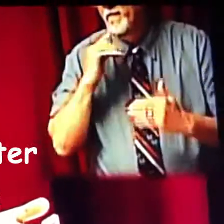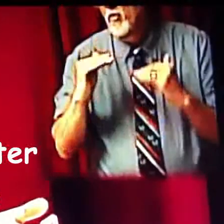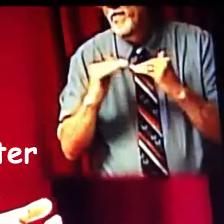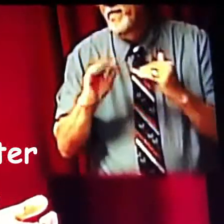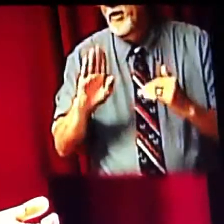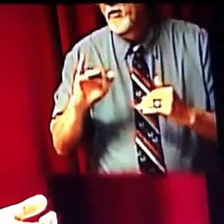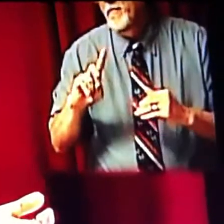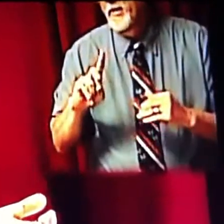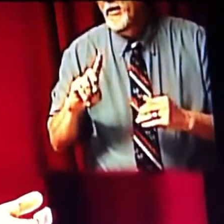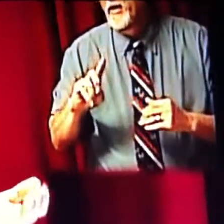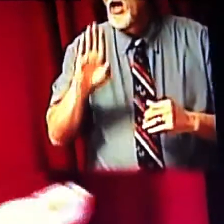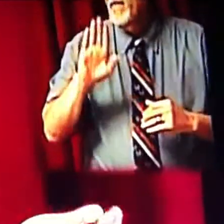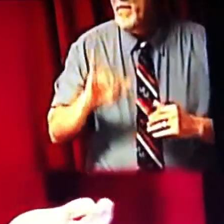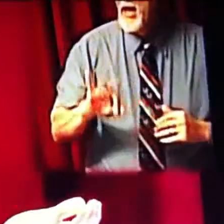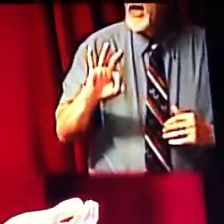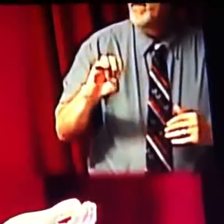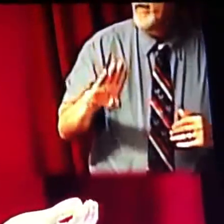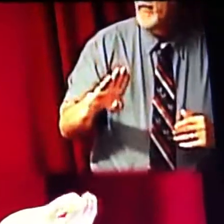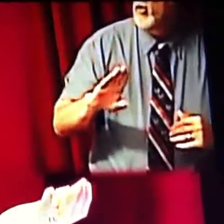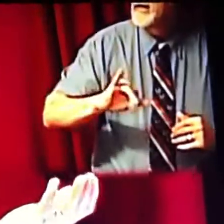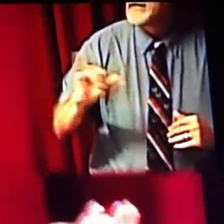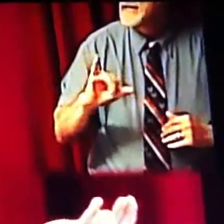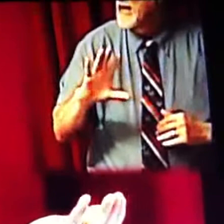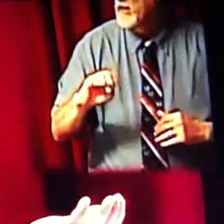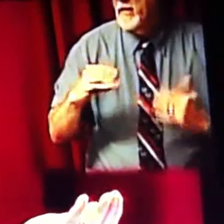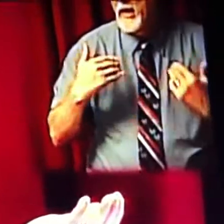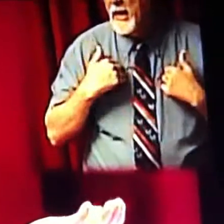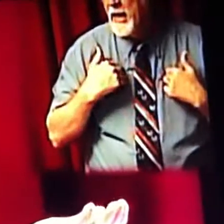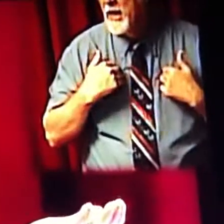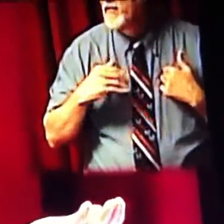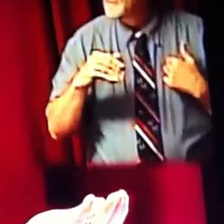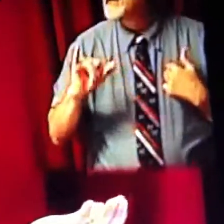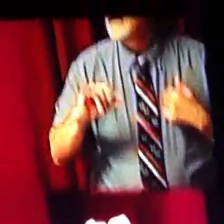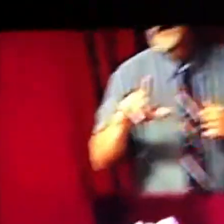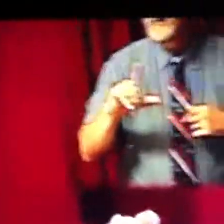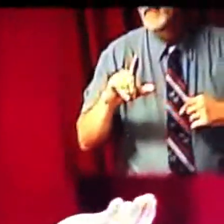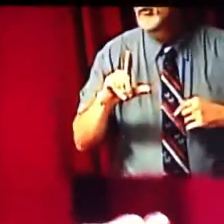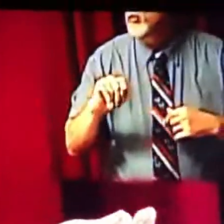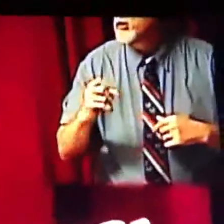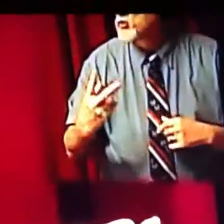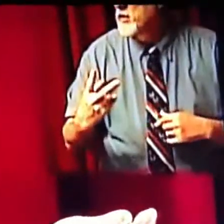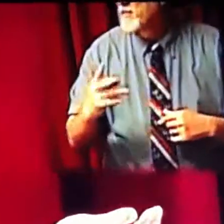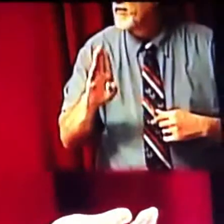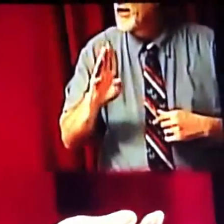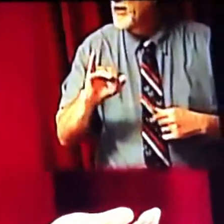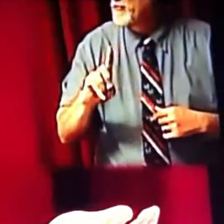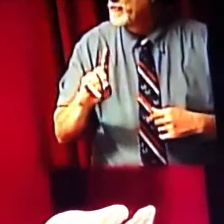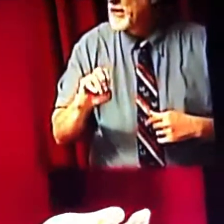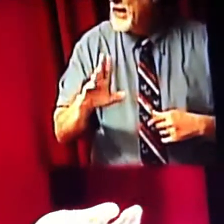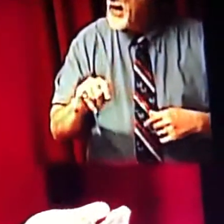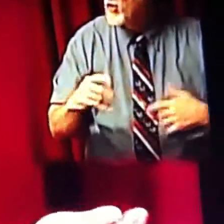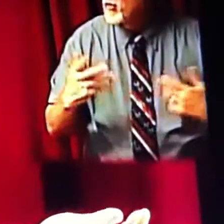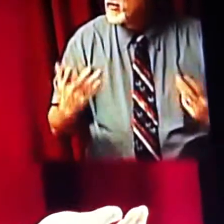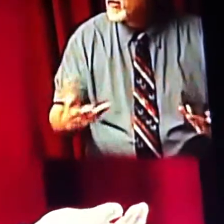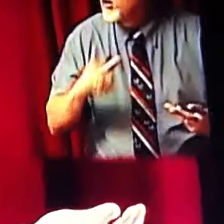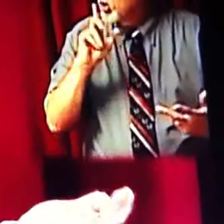bid by February. The same company has it, and the same company is in 2012, and we're bidding it out. I mean, it just,